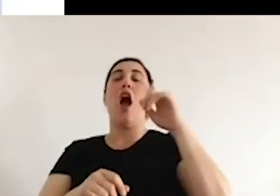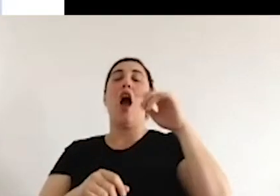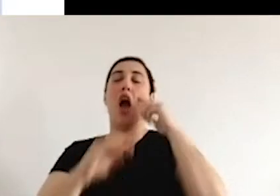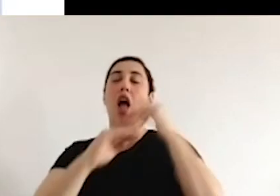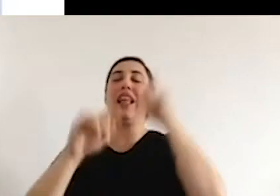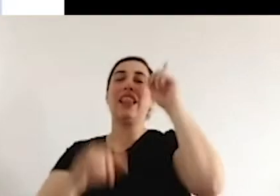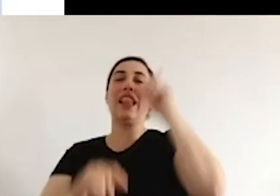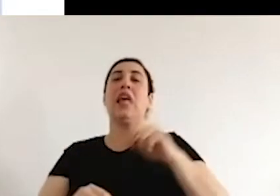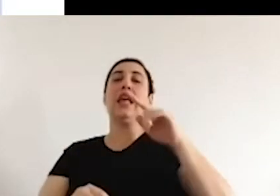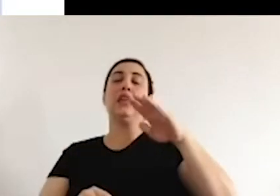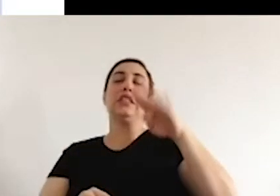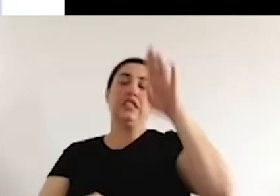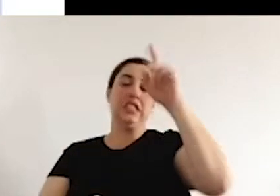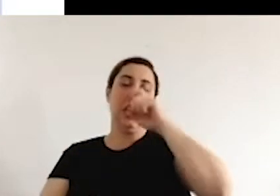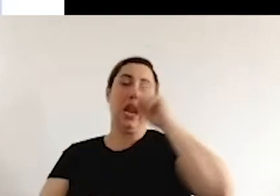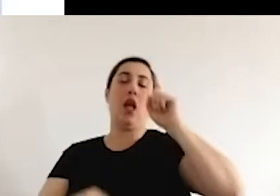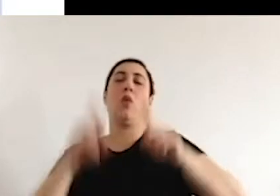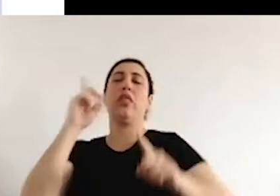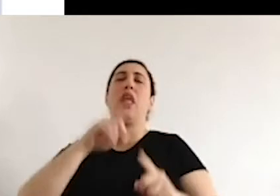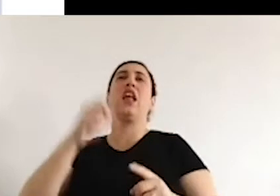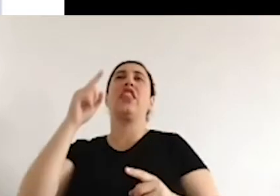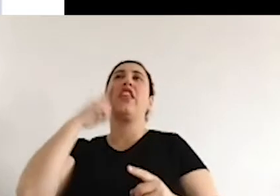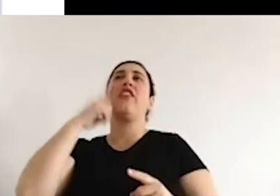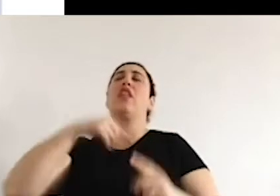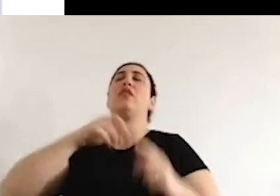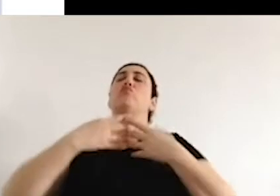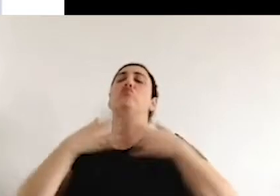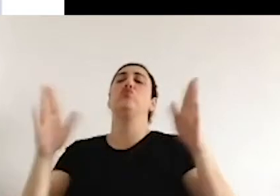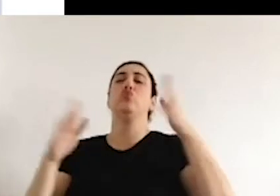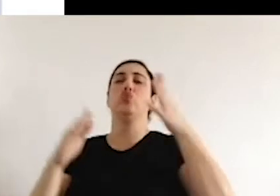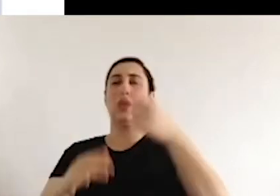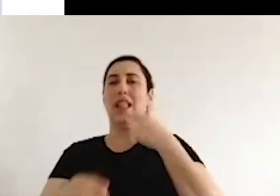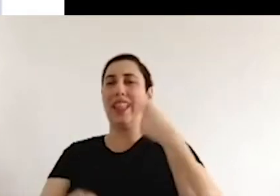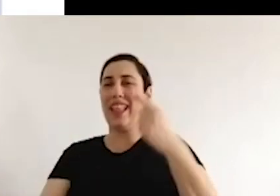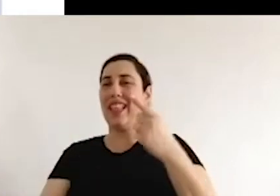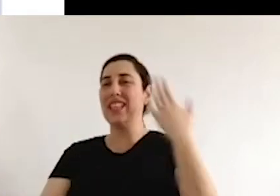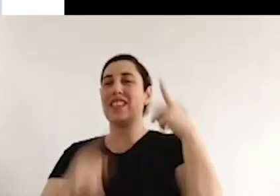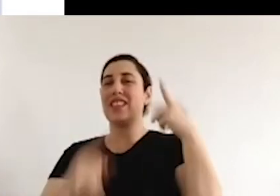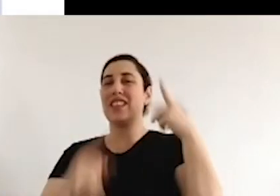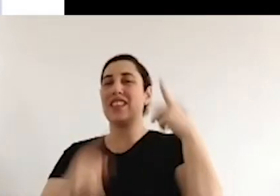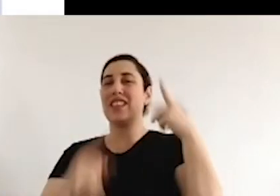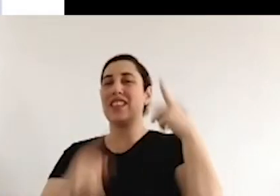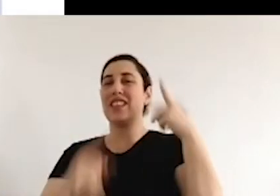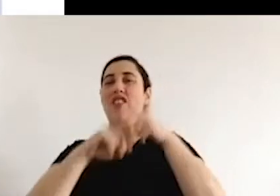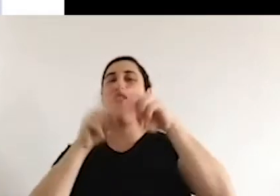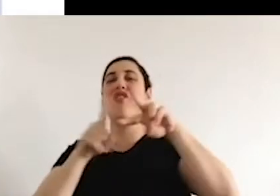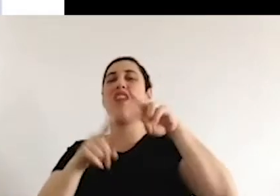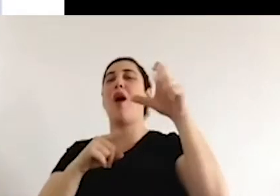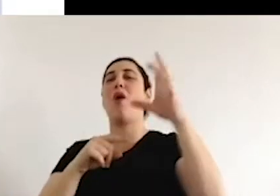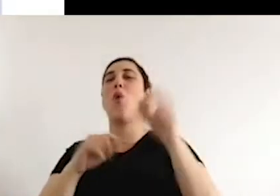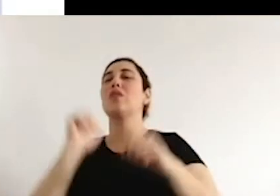one nation, one empire, one leader. And from the Franco era, the motto was one great and free.